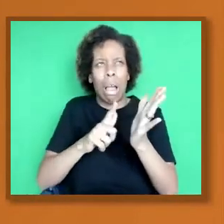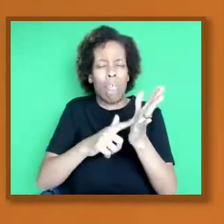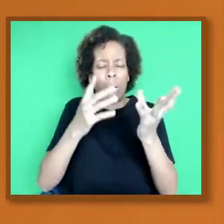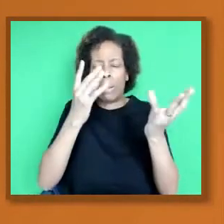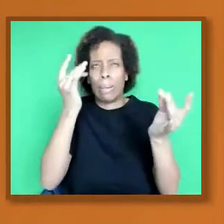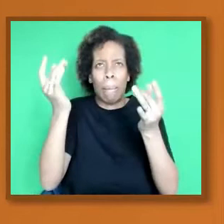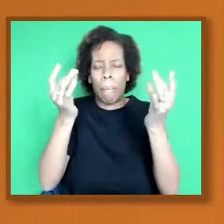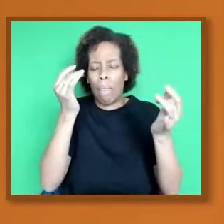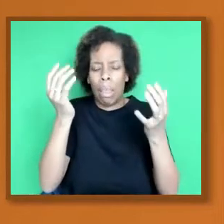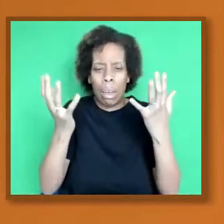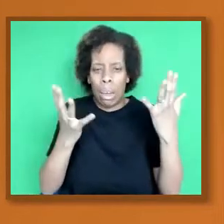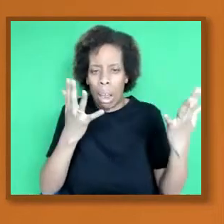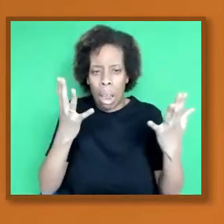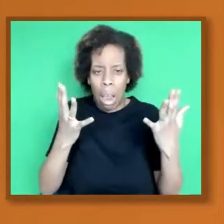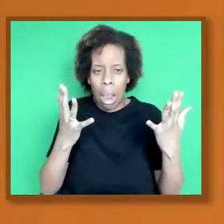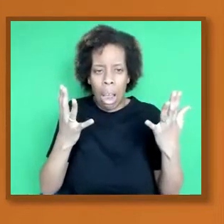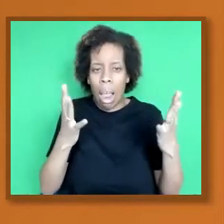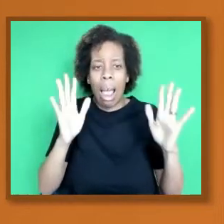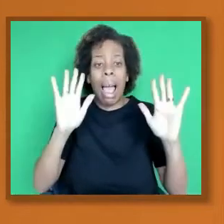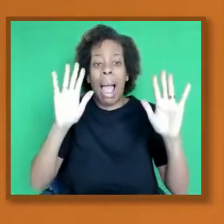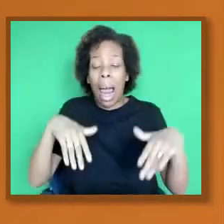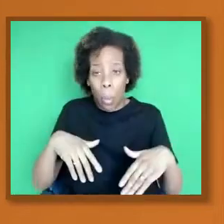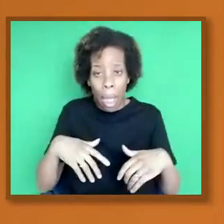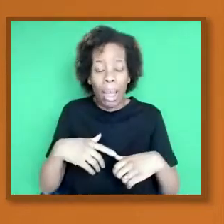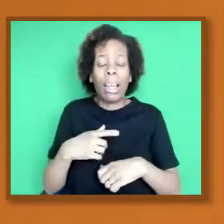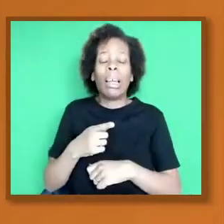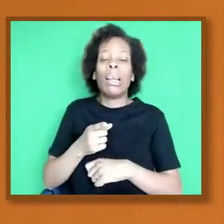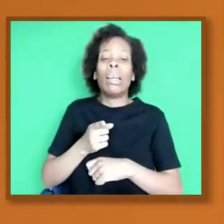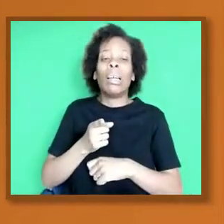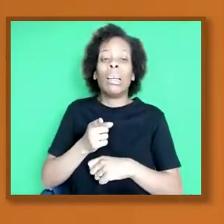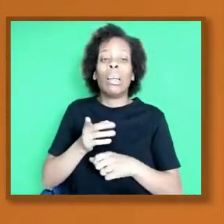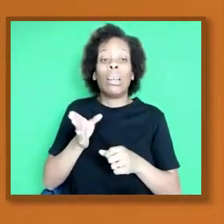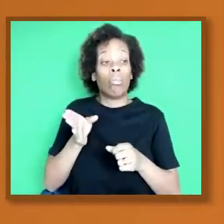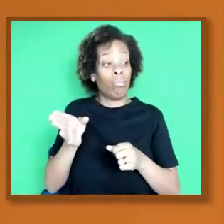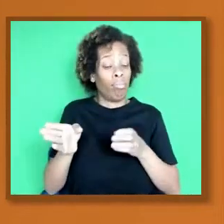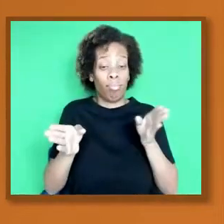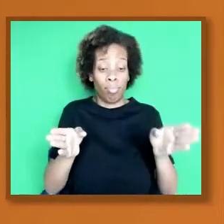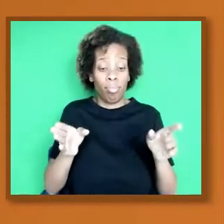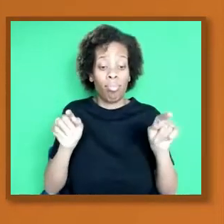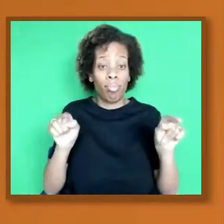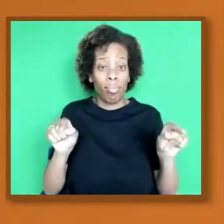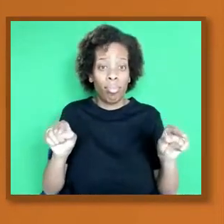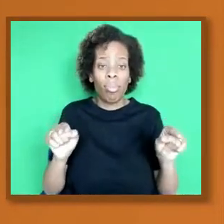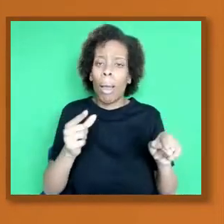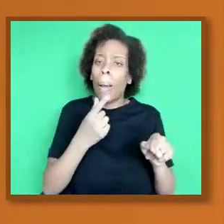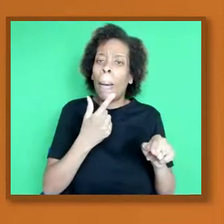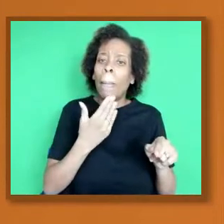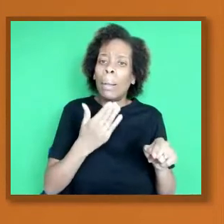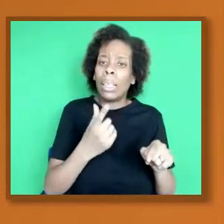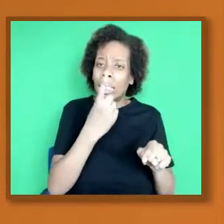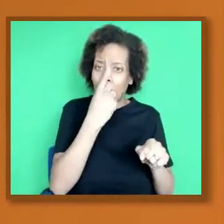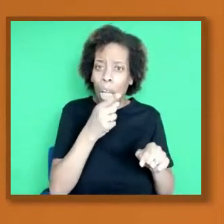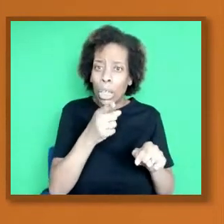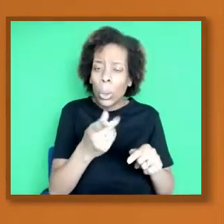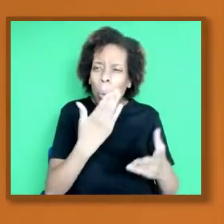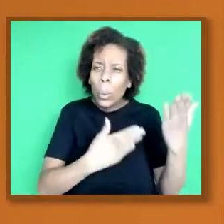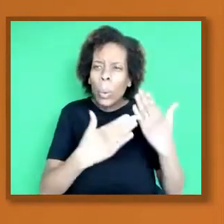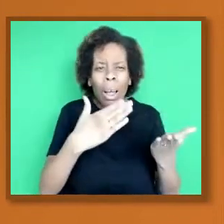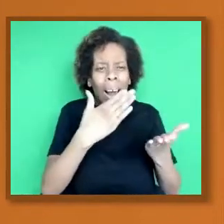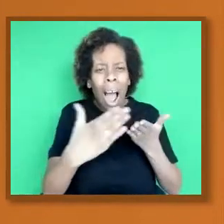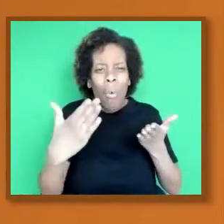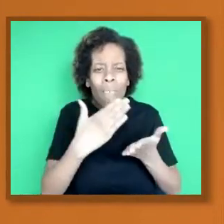Anyway... what... Could you clarify the difference between